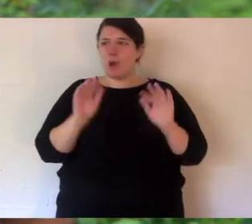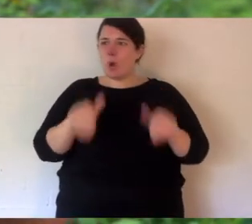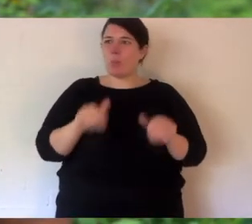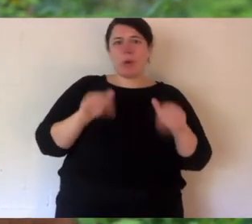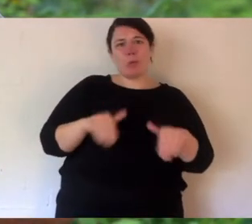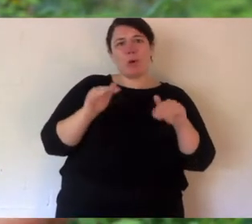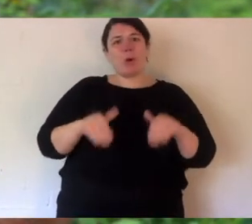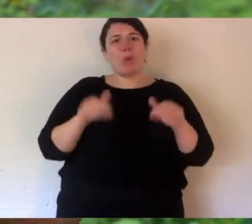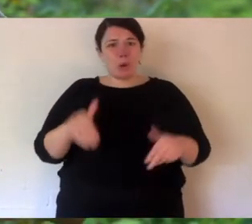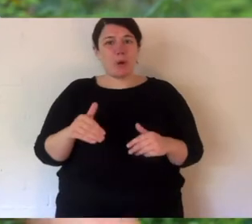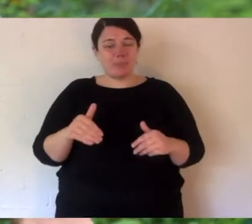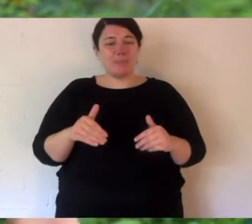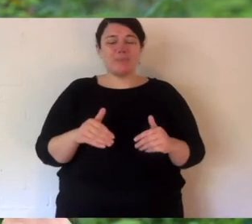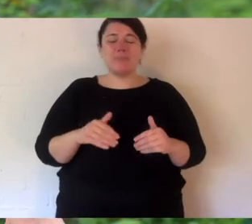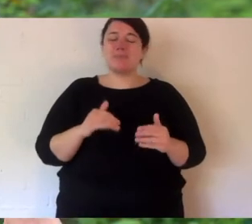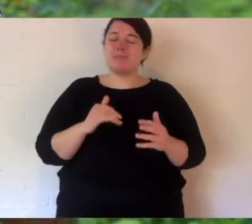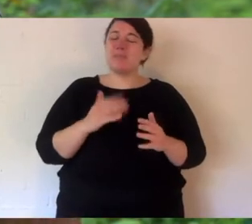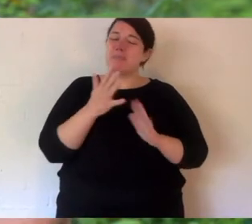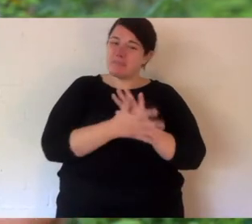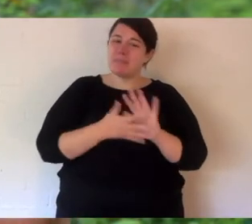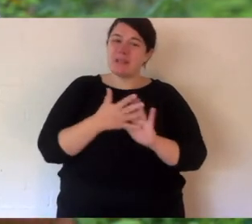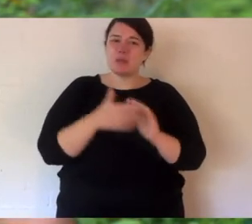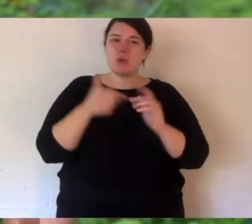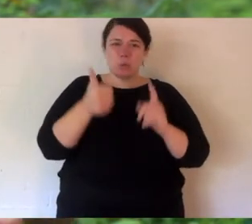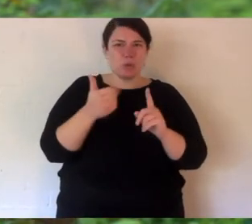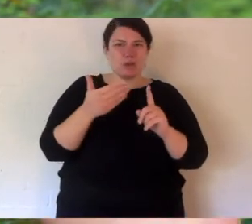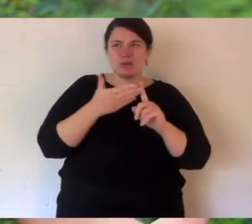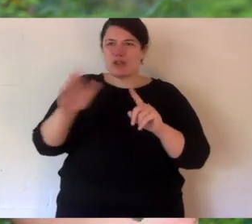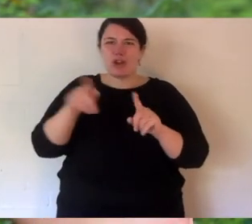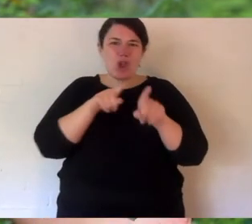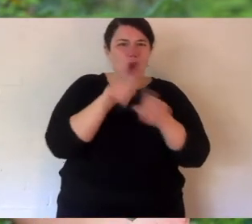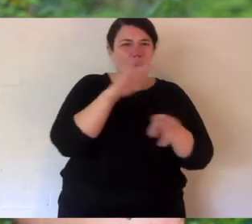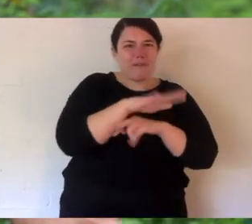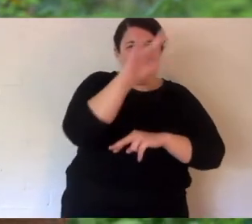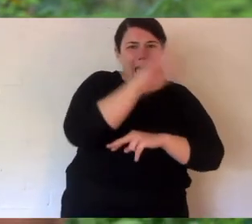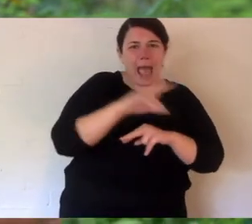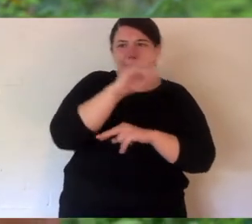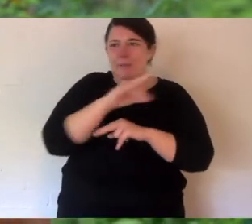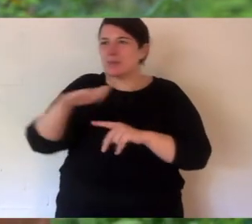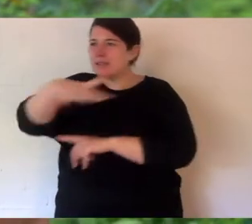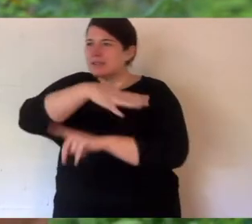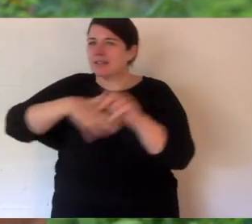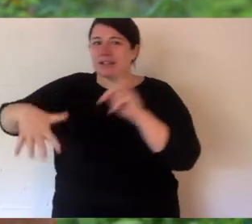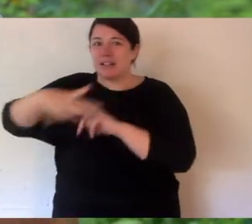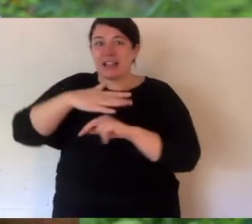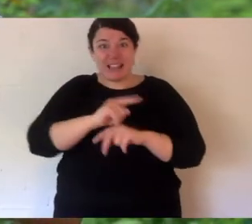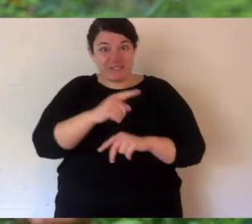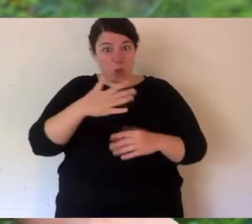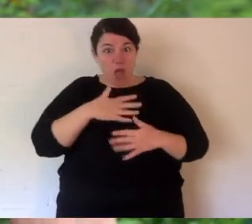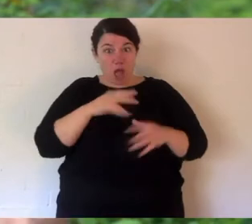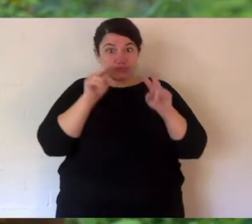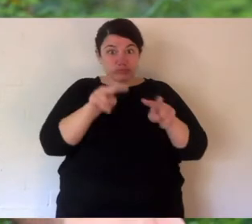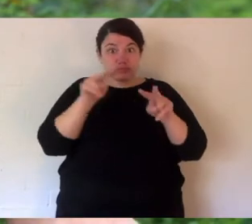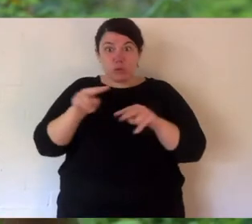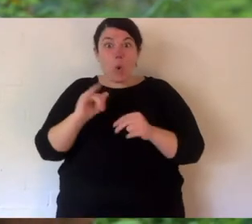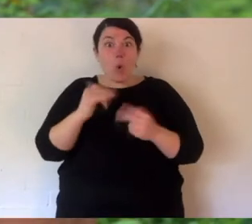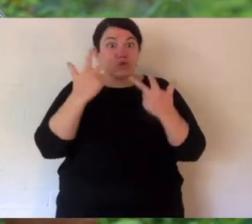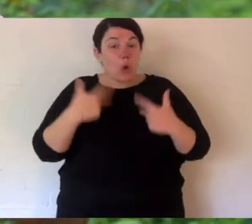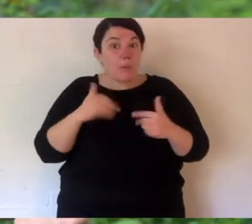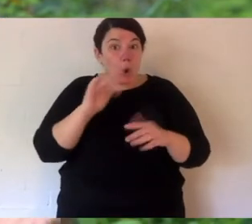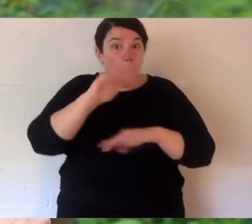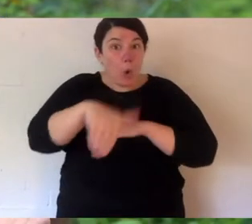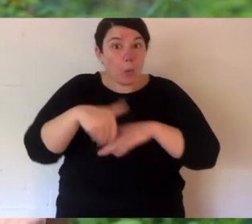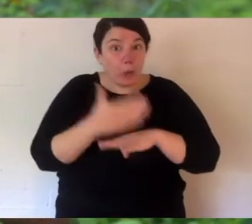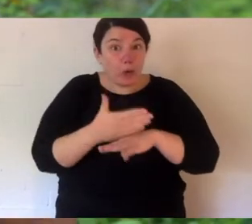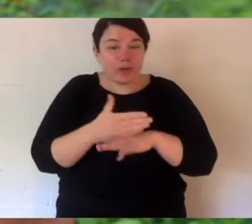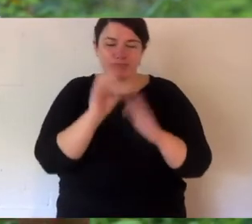the moment like you probably do too. So this is a great distraction for us and hopefully you. If you like what you've seen or want to show